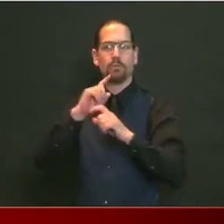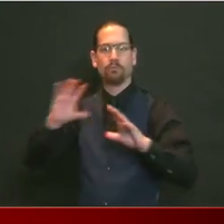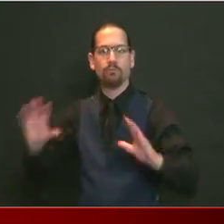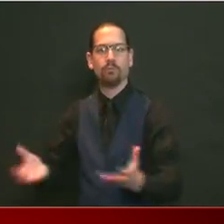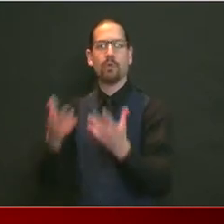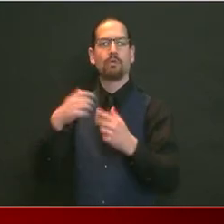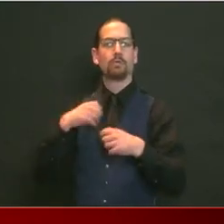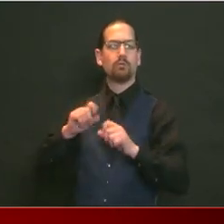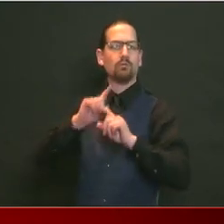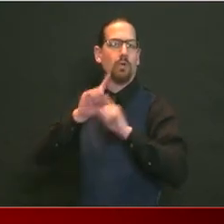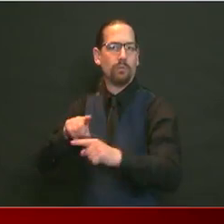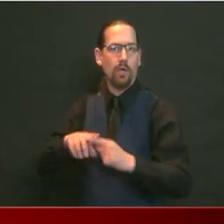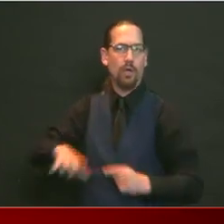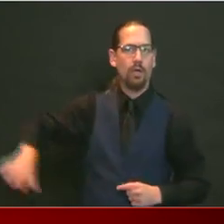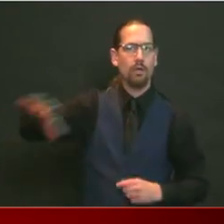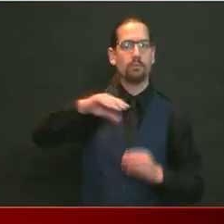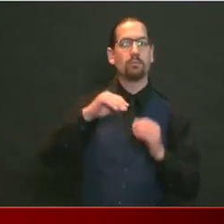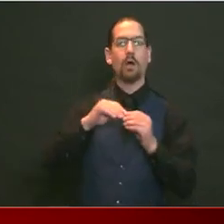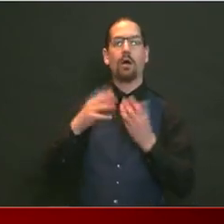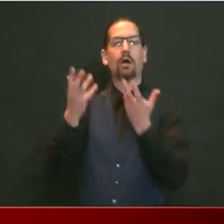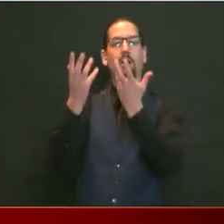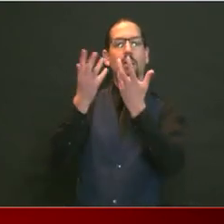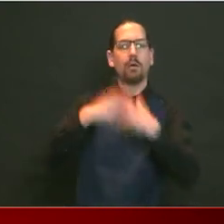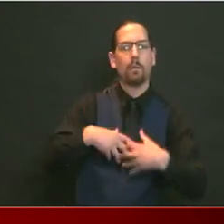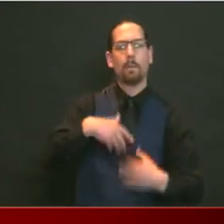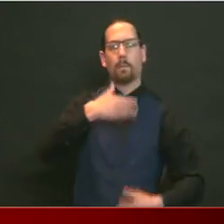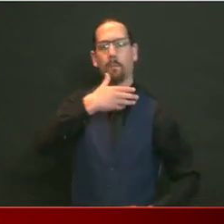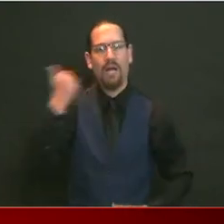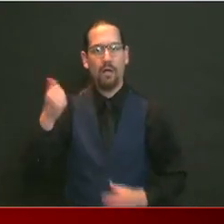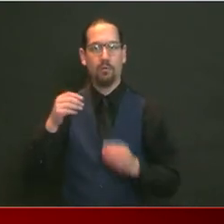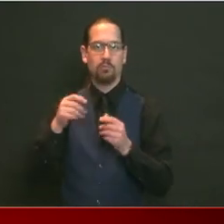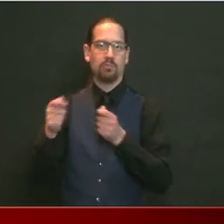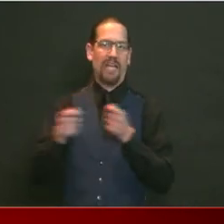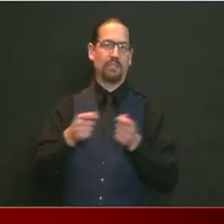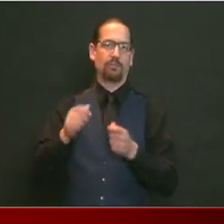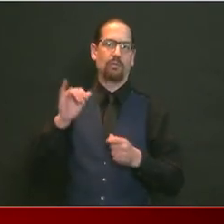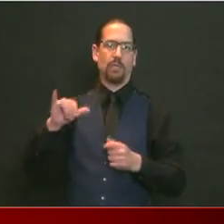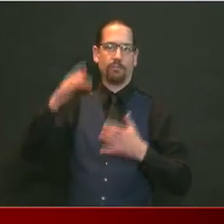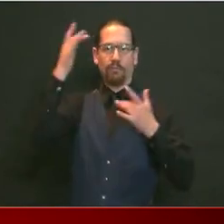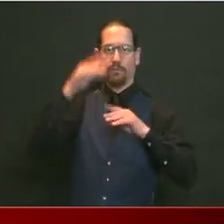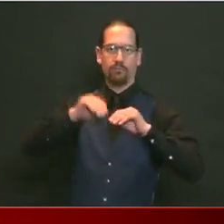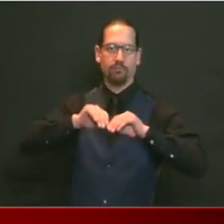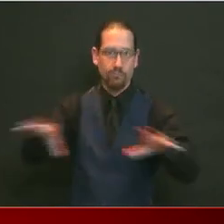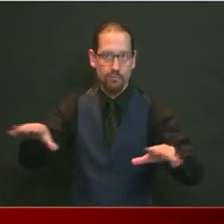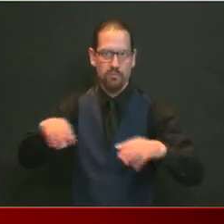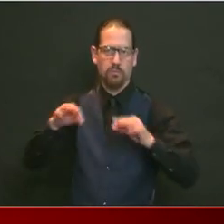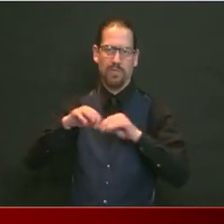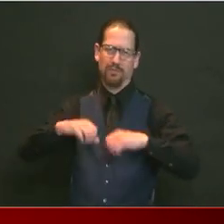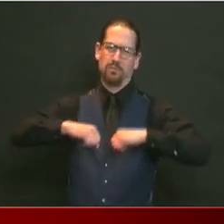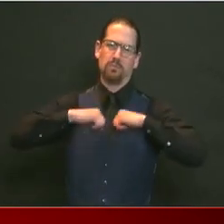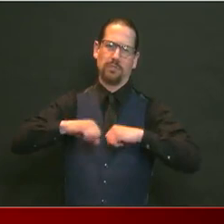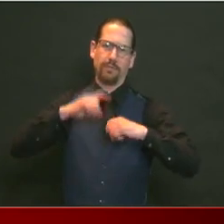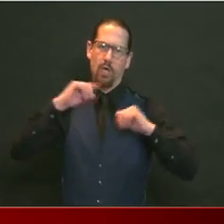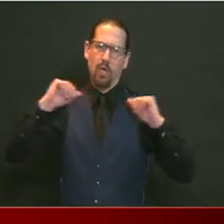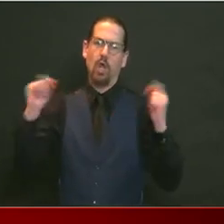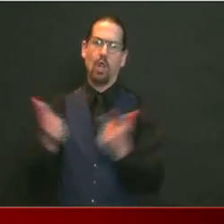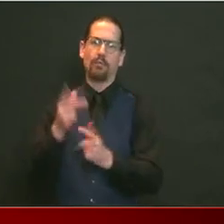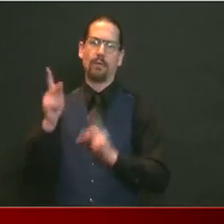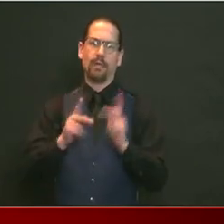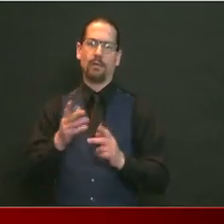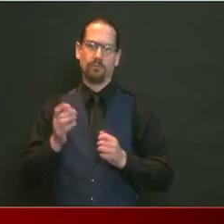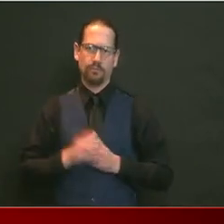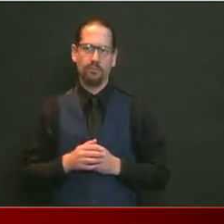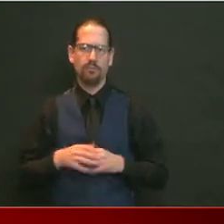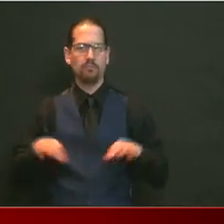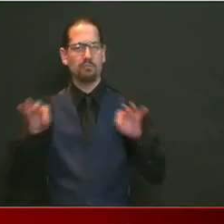most effective in addressing, particularly for our communities most disproportionately impacted. To